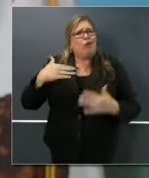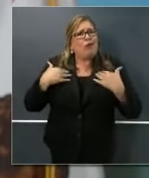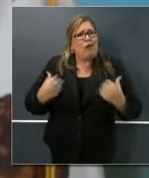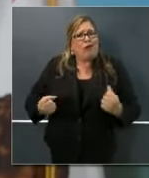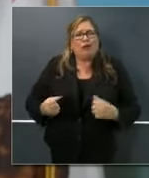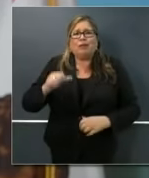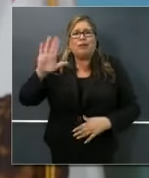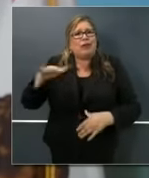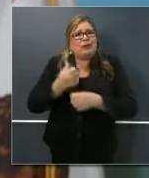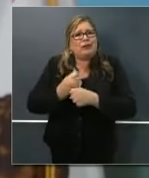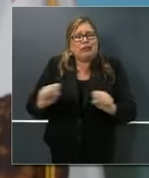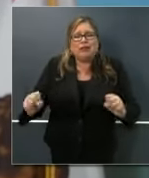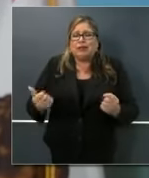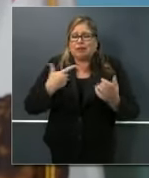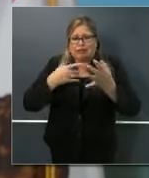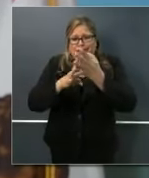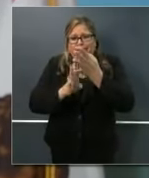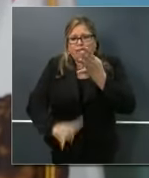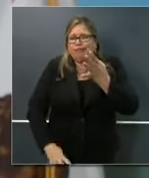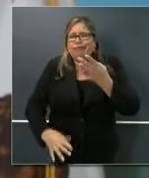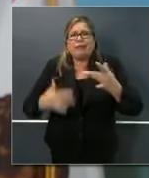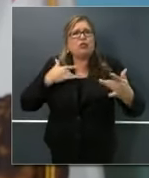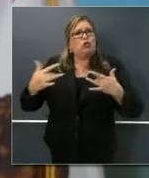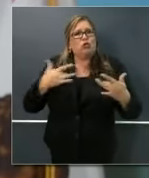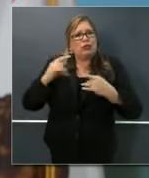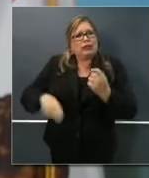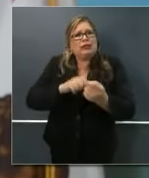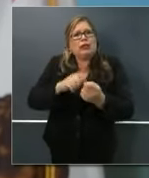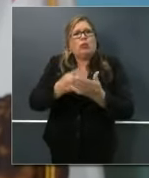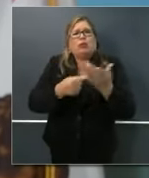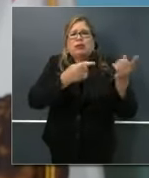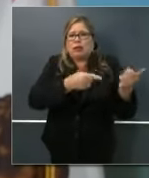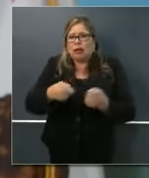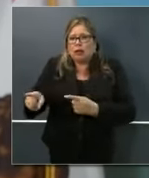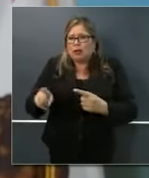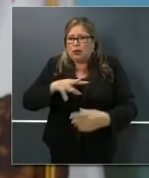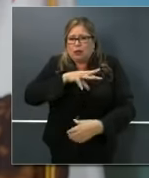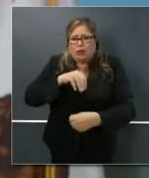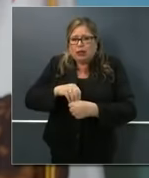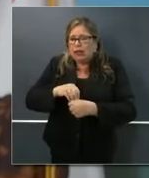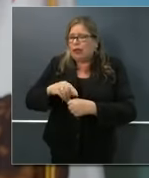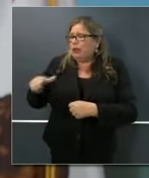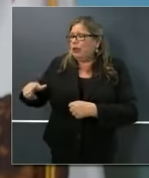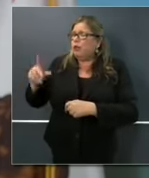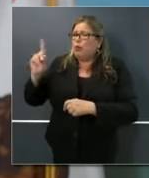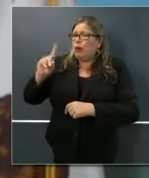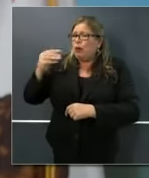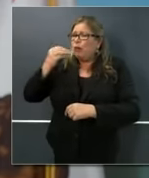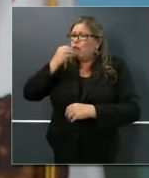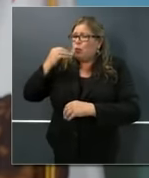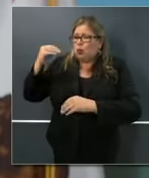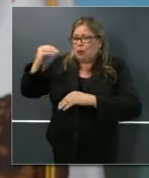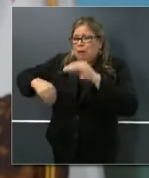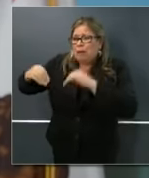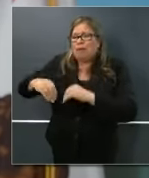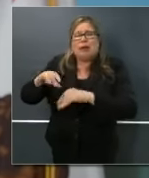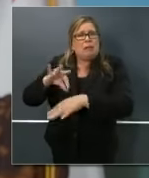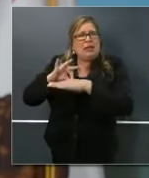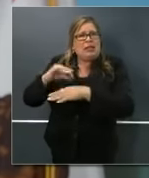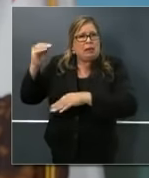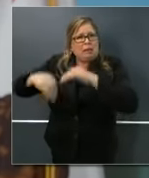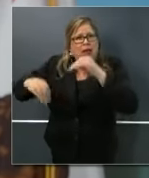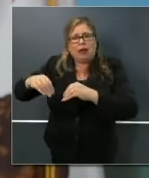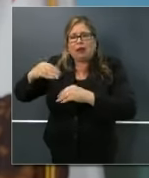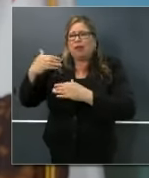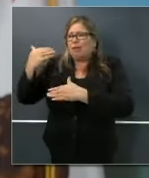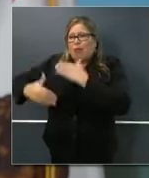by concerns around what is happening within food processing plants, meat packing plants, not just, by the way, in the state